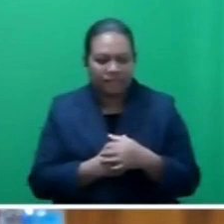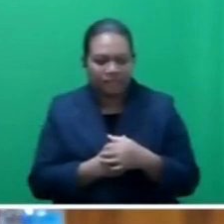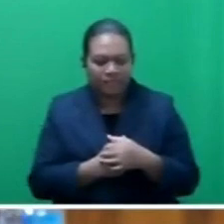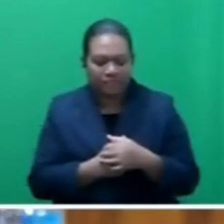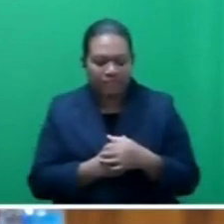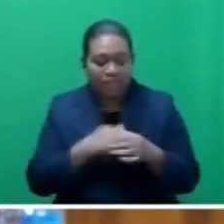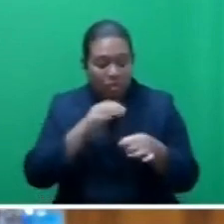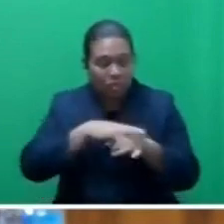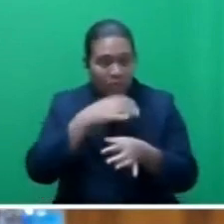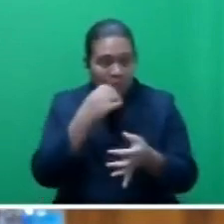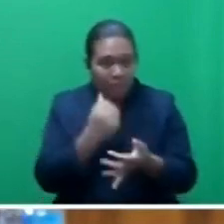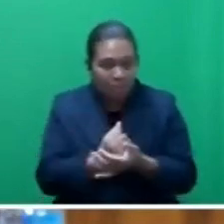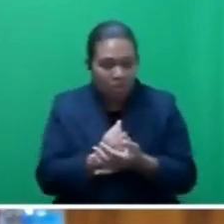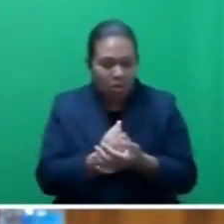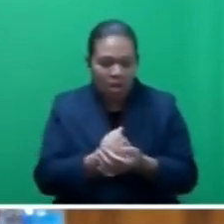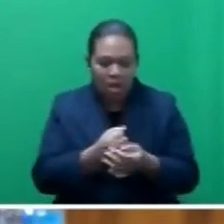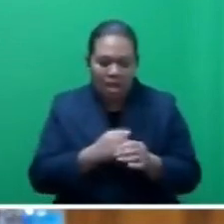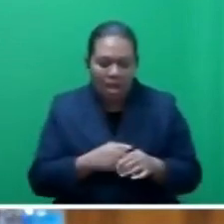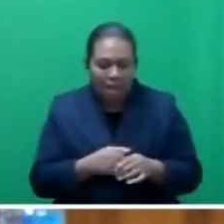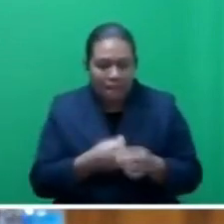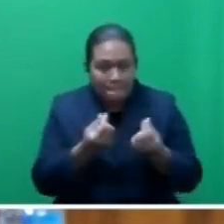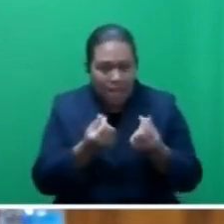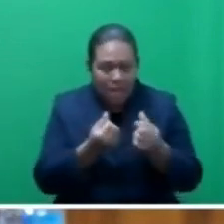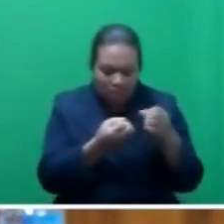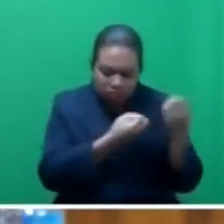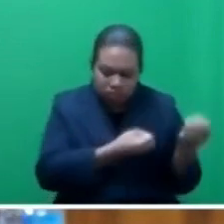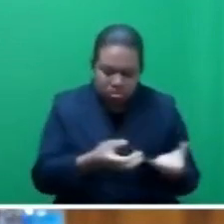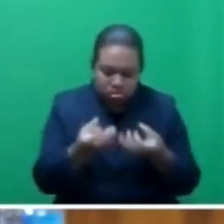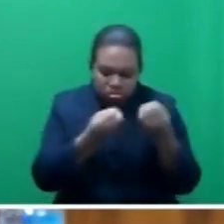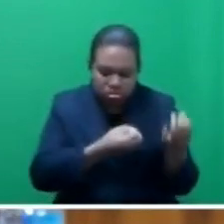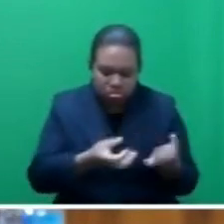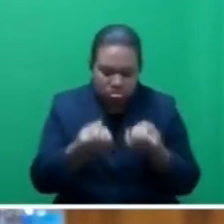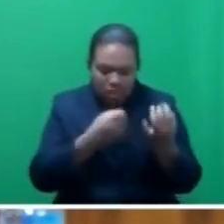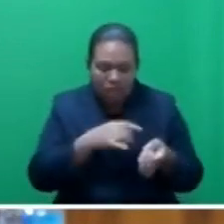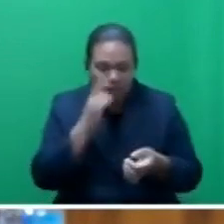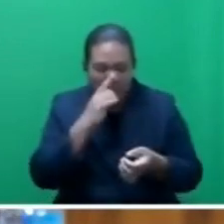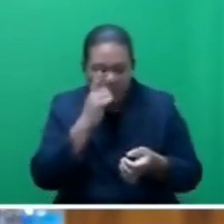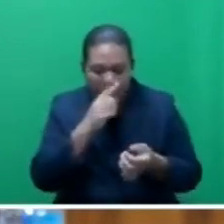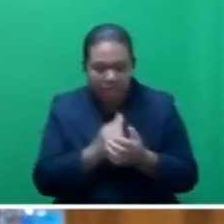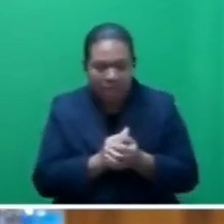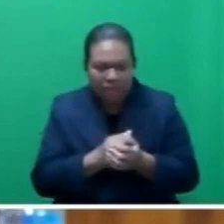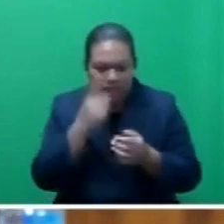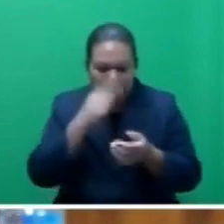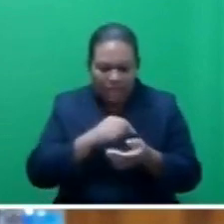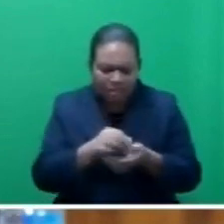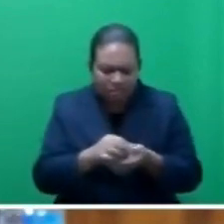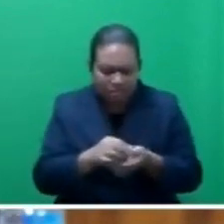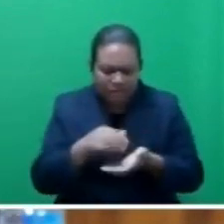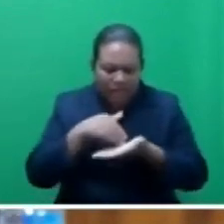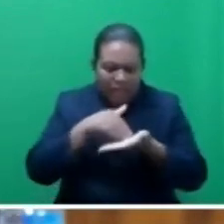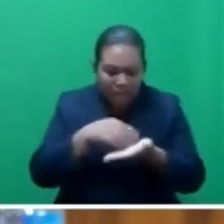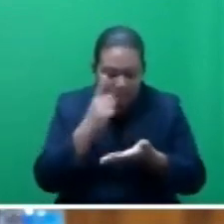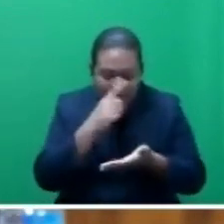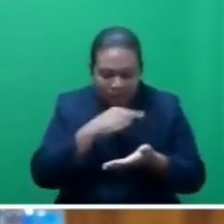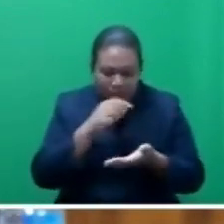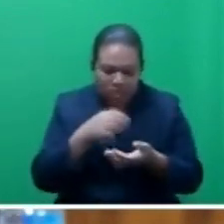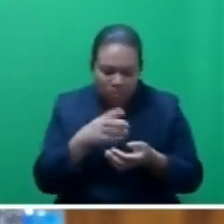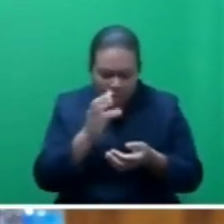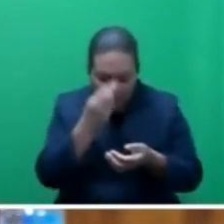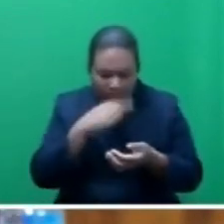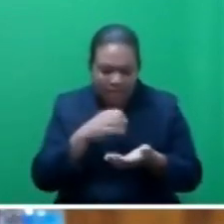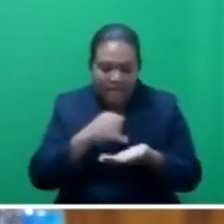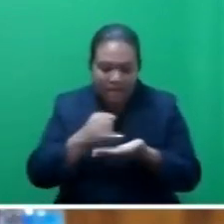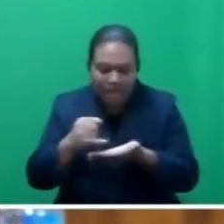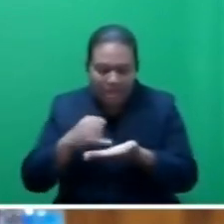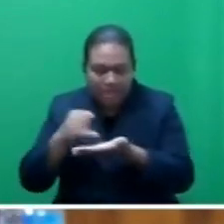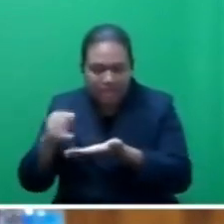that there is enough money floating in the economy for people to pick up and invest. On that contribution,